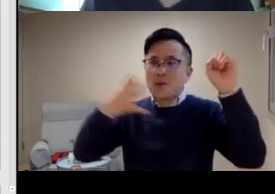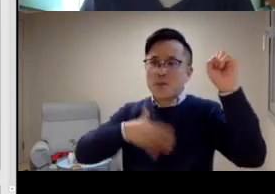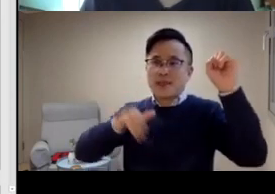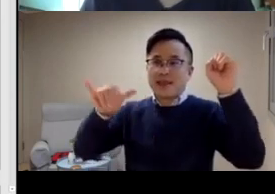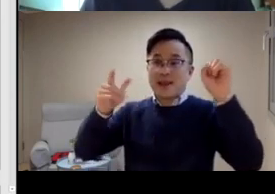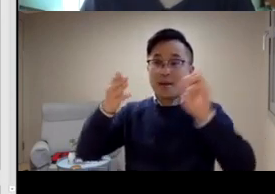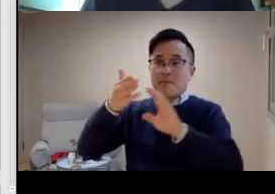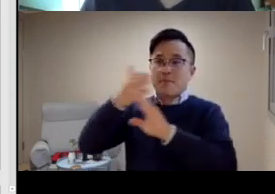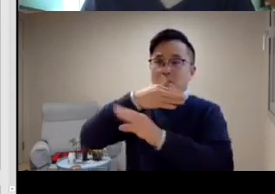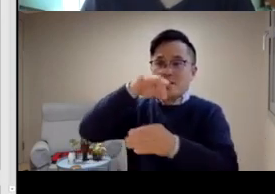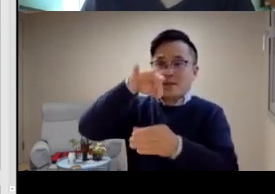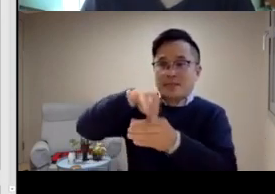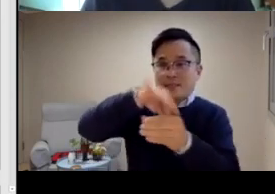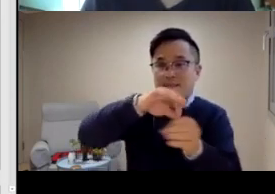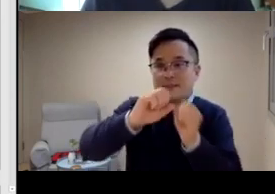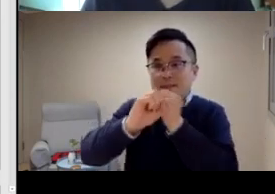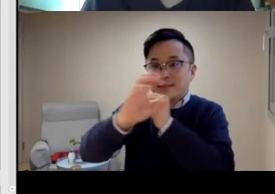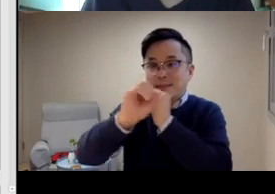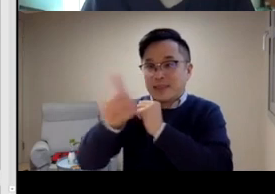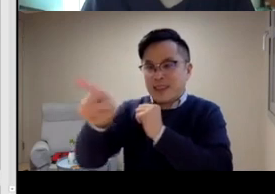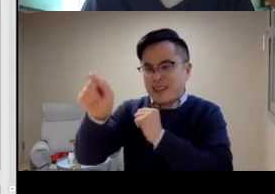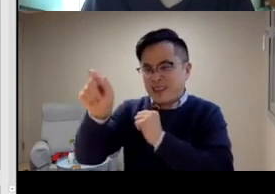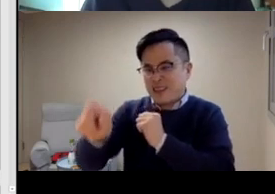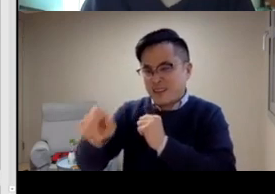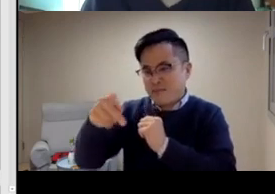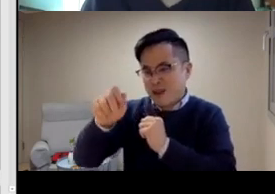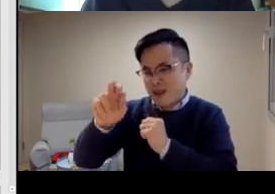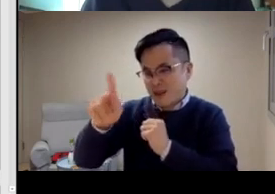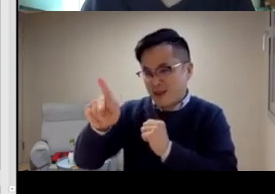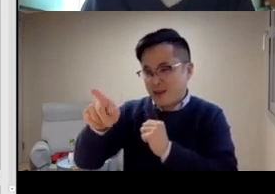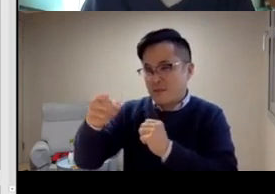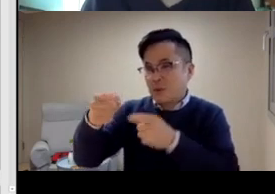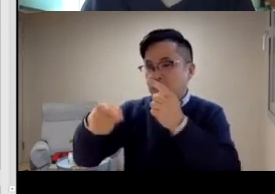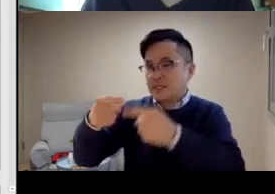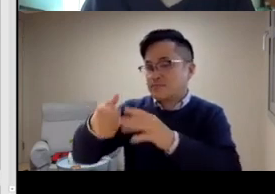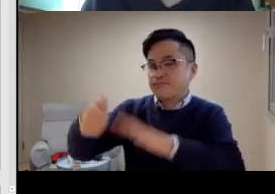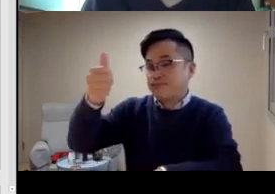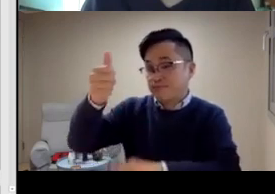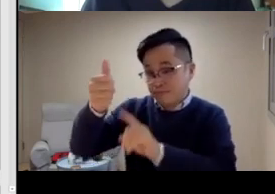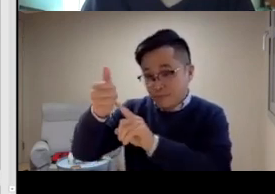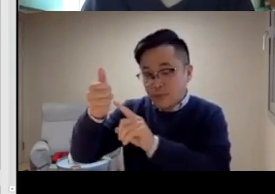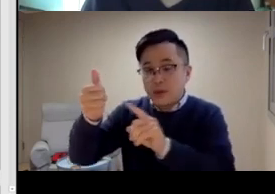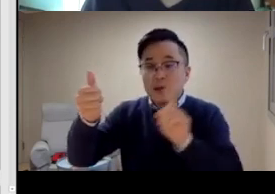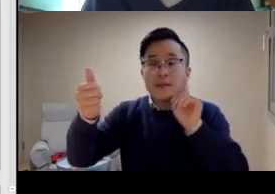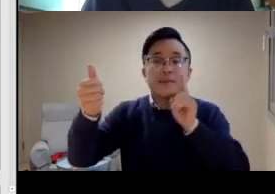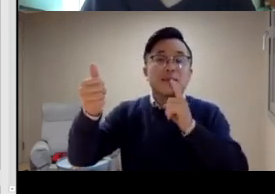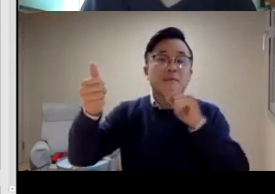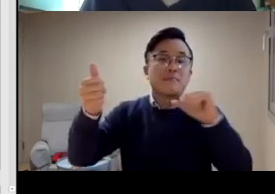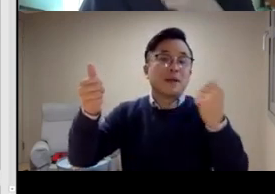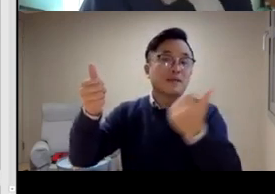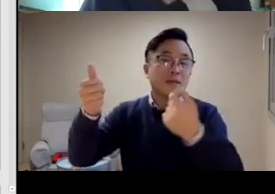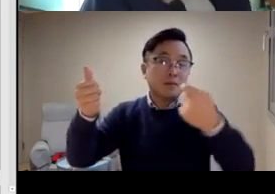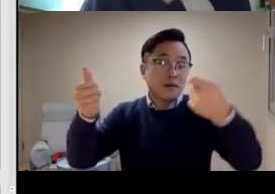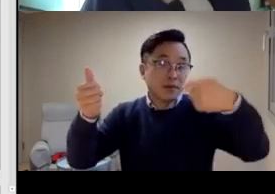one of the presidential candidates, Park Geun-hye, was running for president.